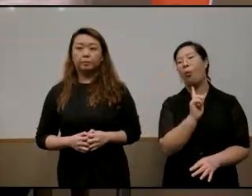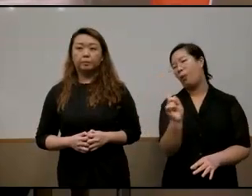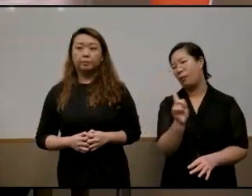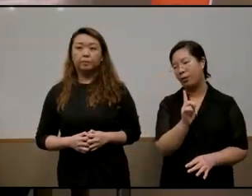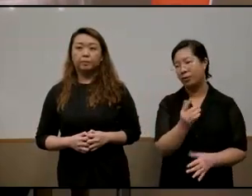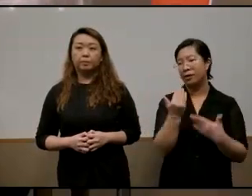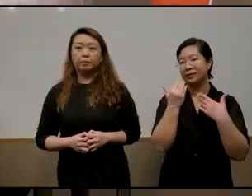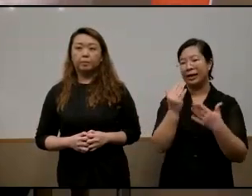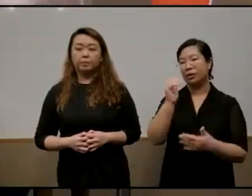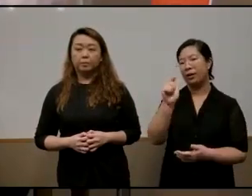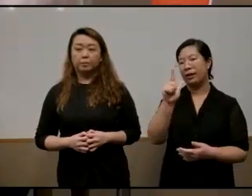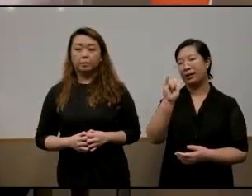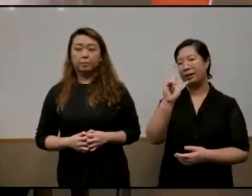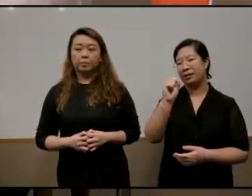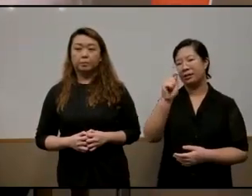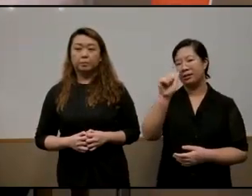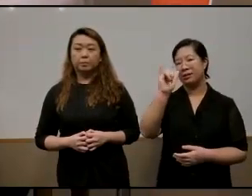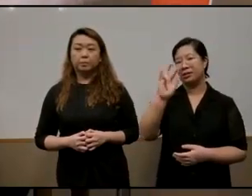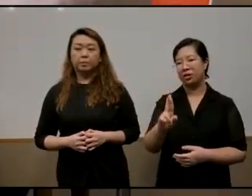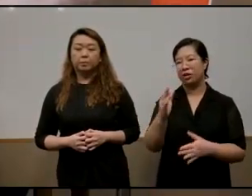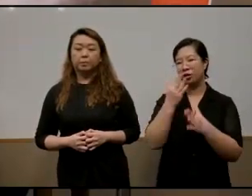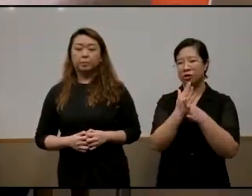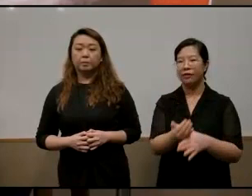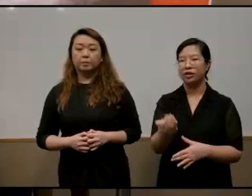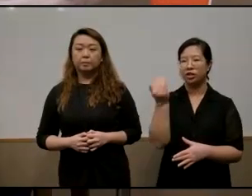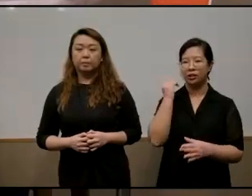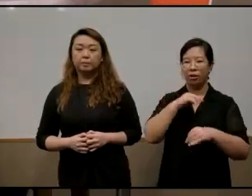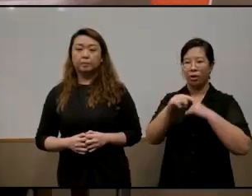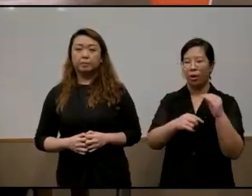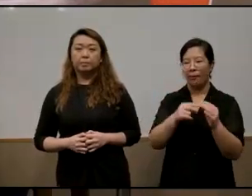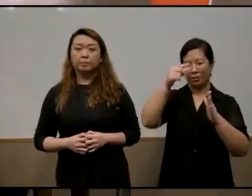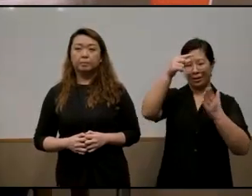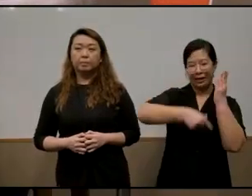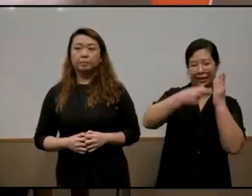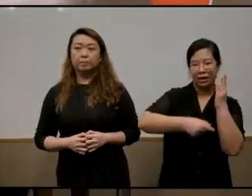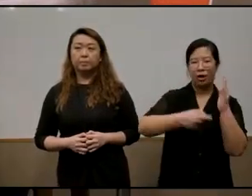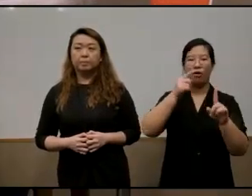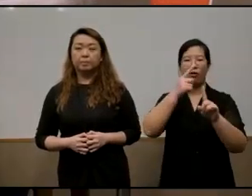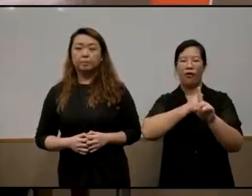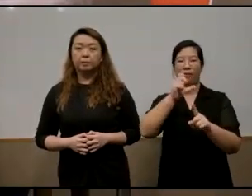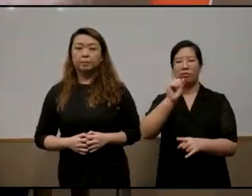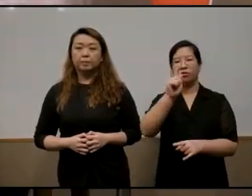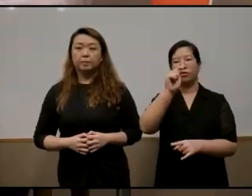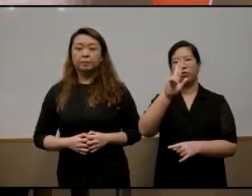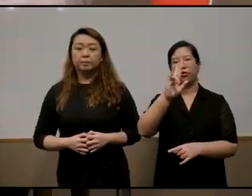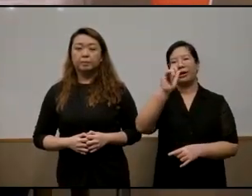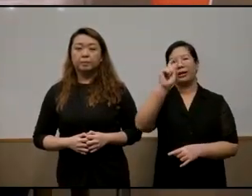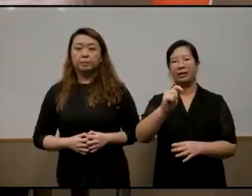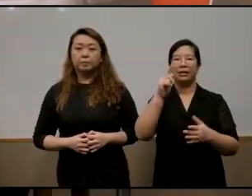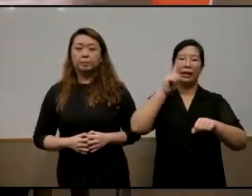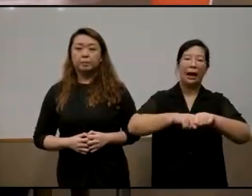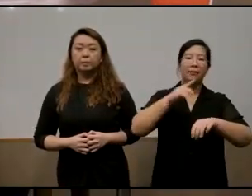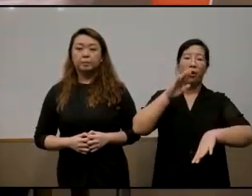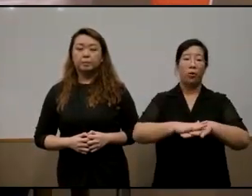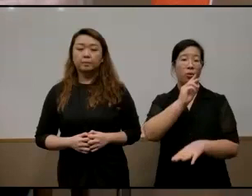sharing with us sharing with the group about the article that came out in the streets time on wednesday about how there are